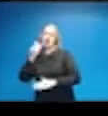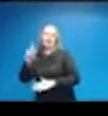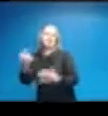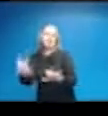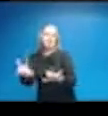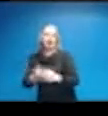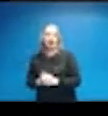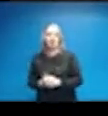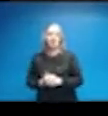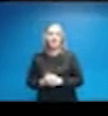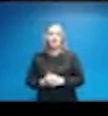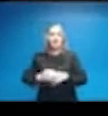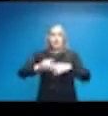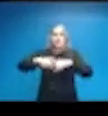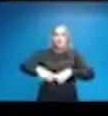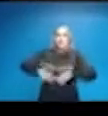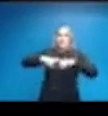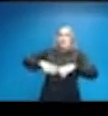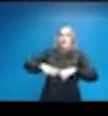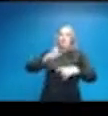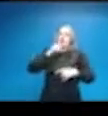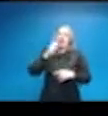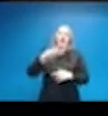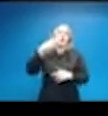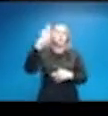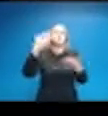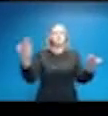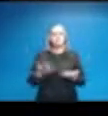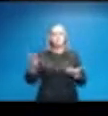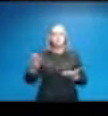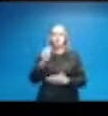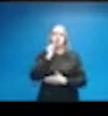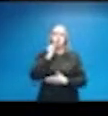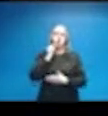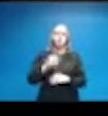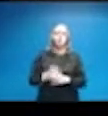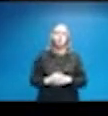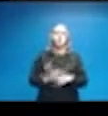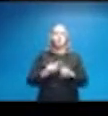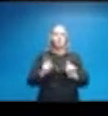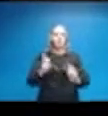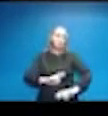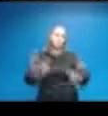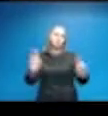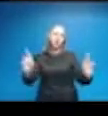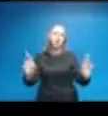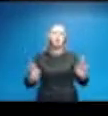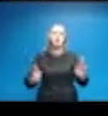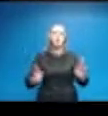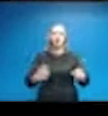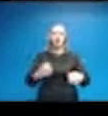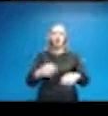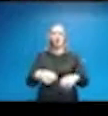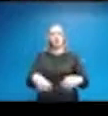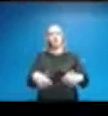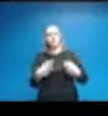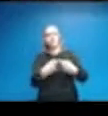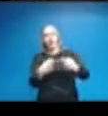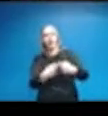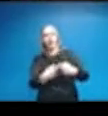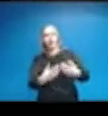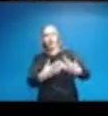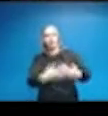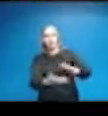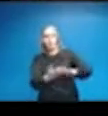load is not too, too high in San Antonio. But we are in good shape with our power plants. We're in good shape with